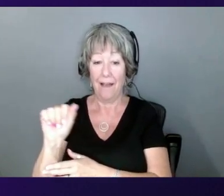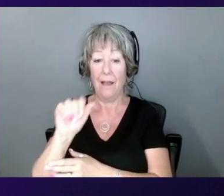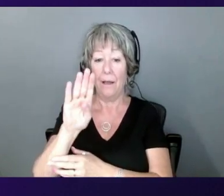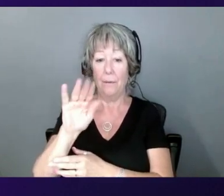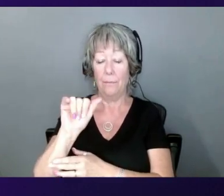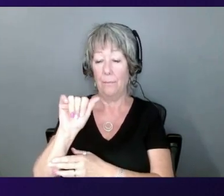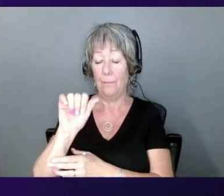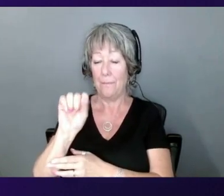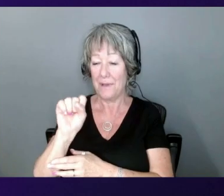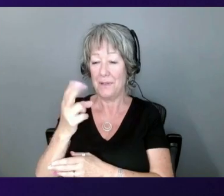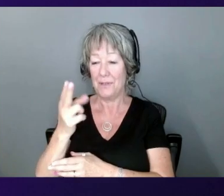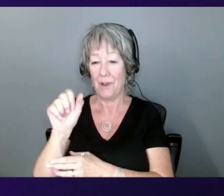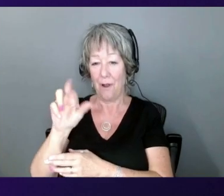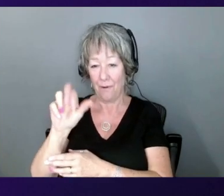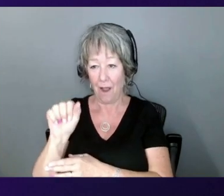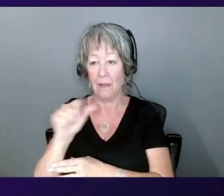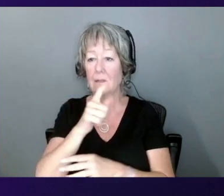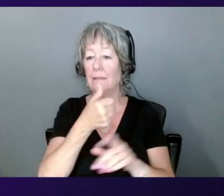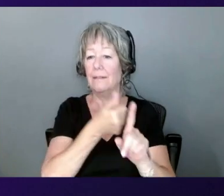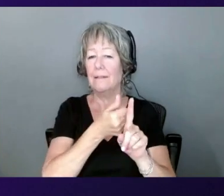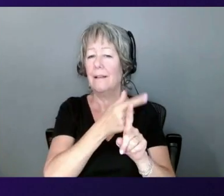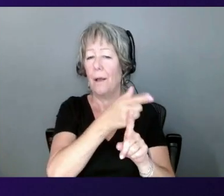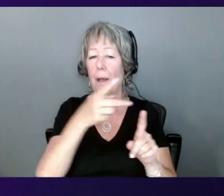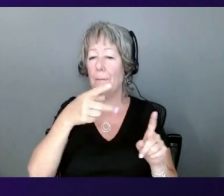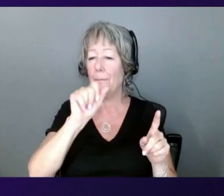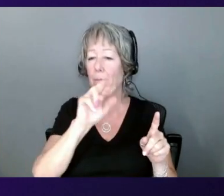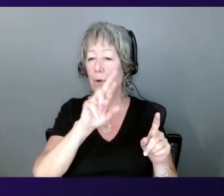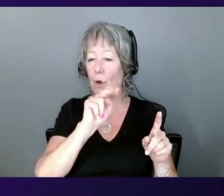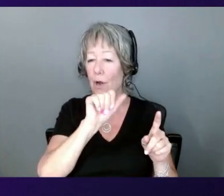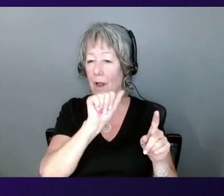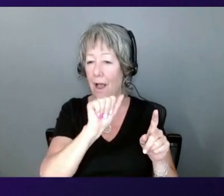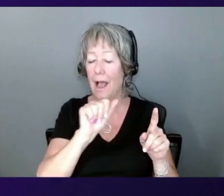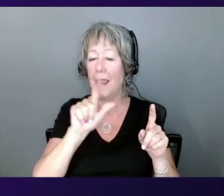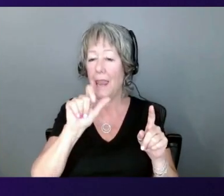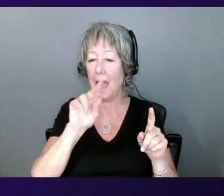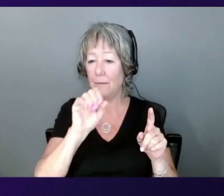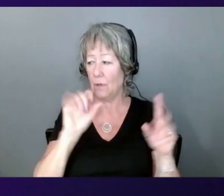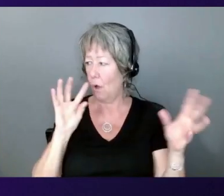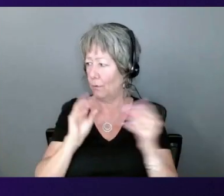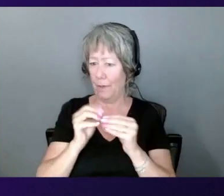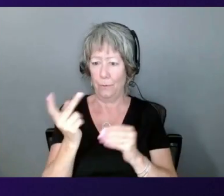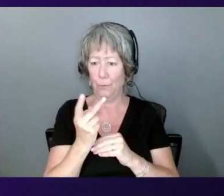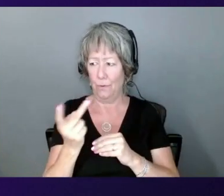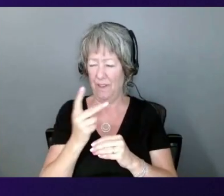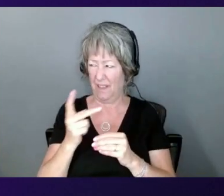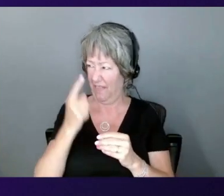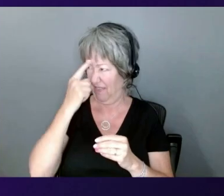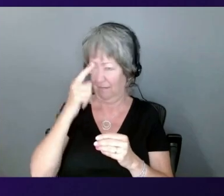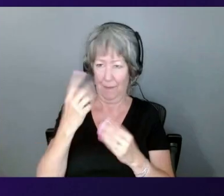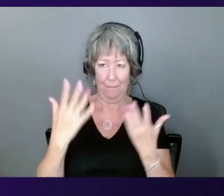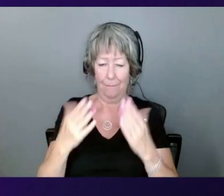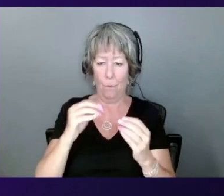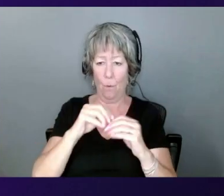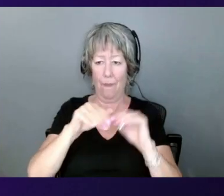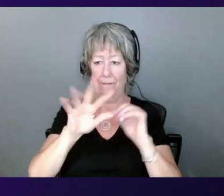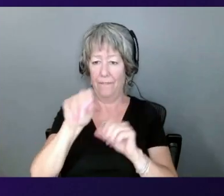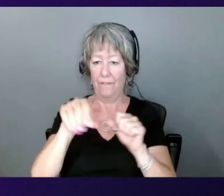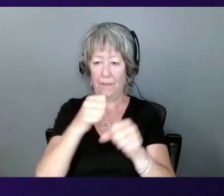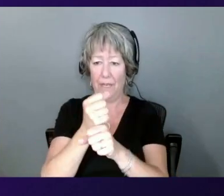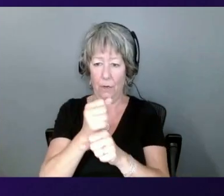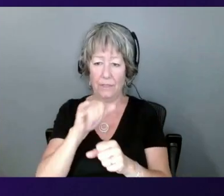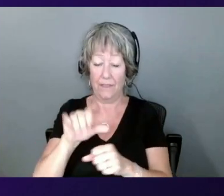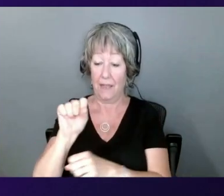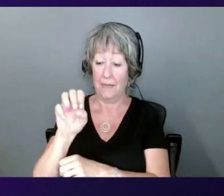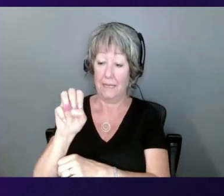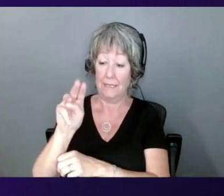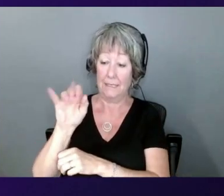of Annapurna Labs. Nafa, between the two of us, I think we have over 50 years of collective experience in the semiconductor industry. And I think we